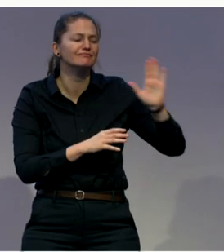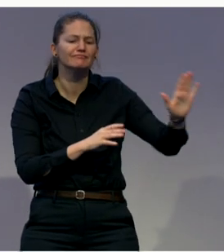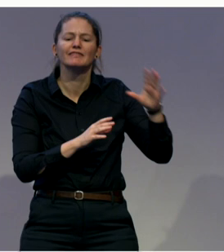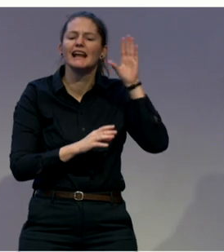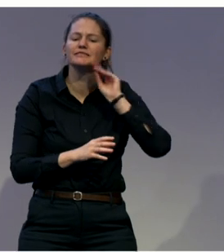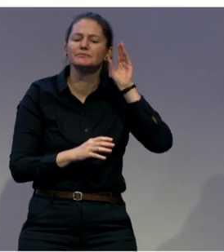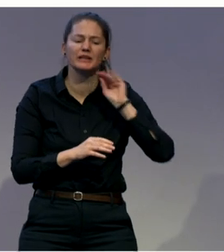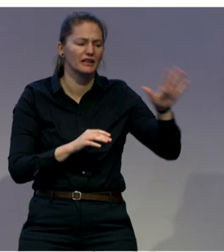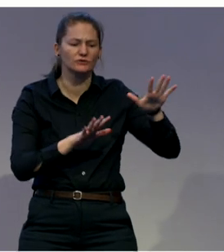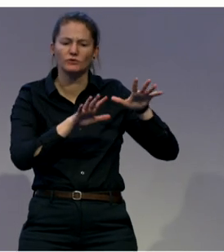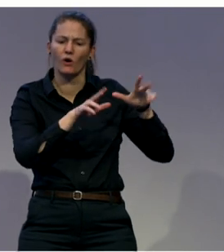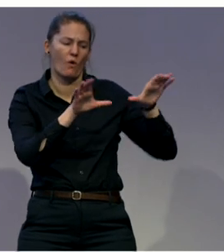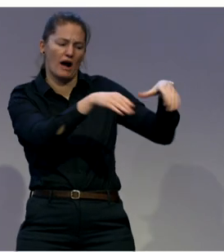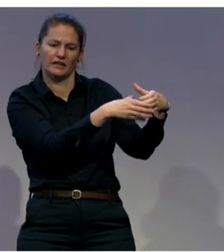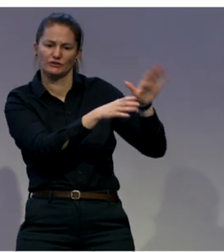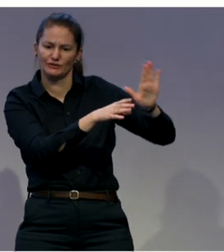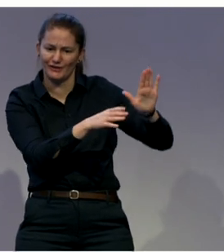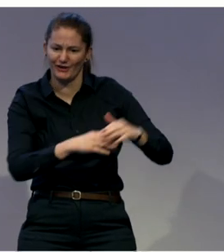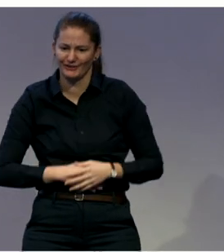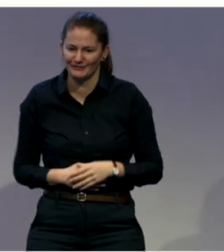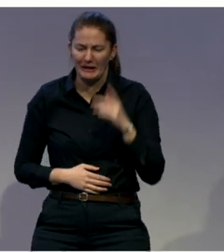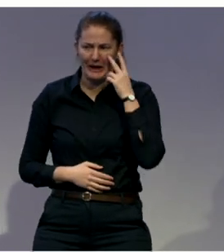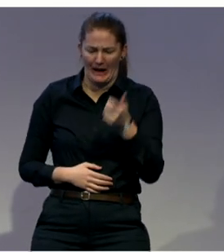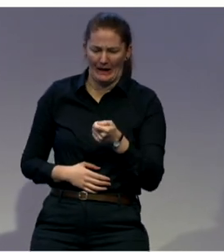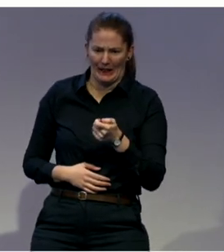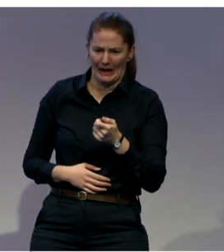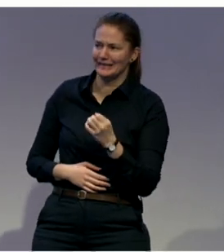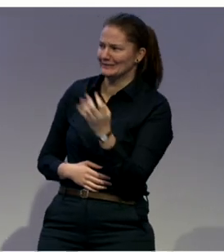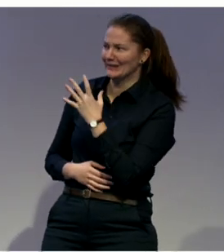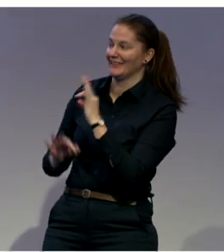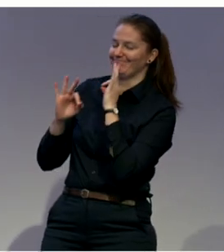Okay. Can I have the clicker thing, too? Thanks.